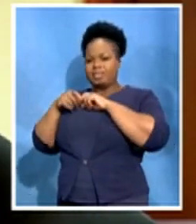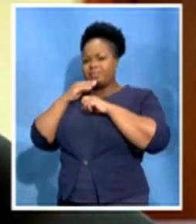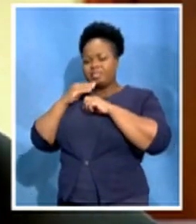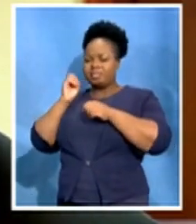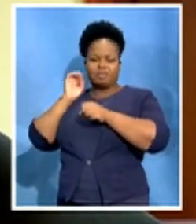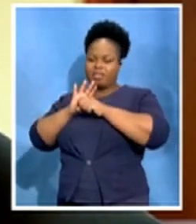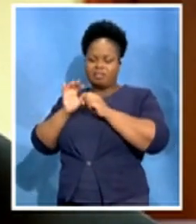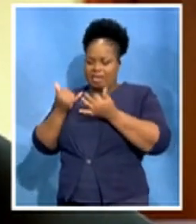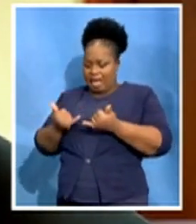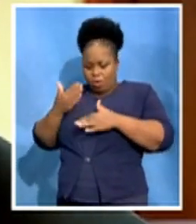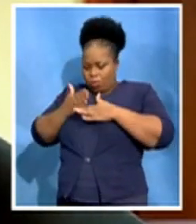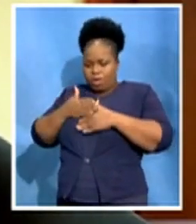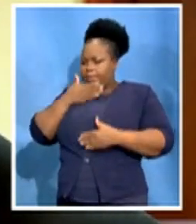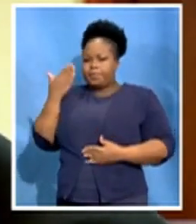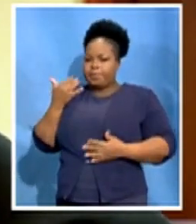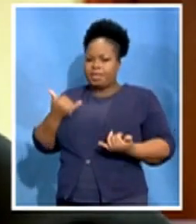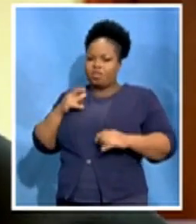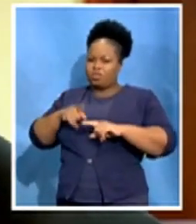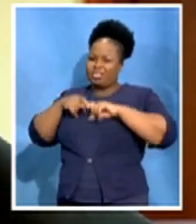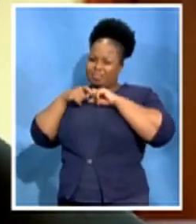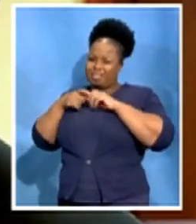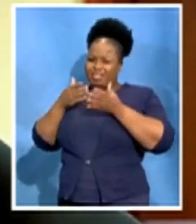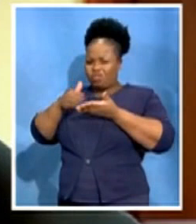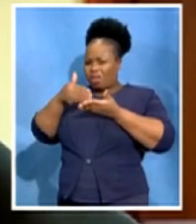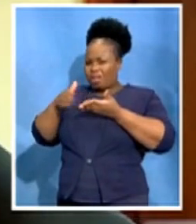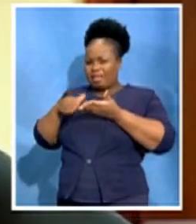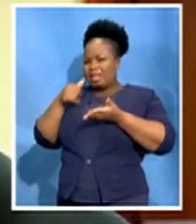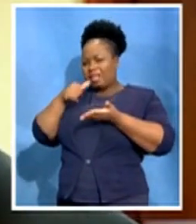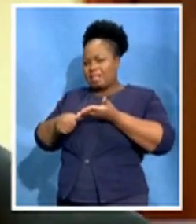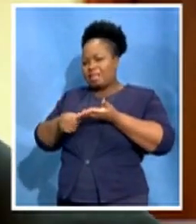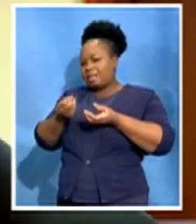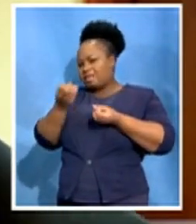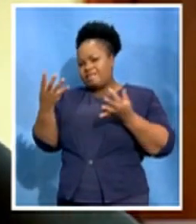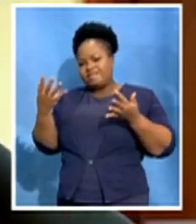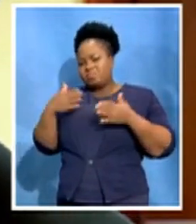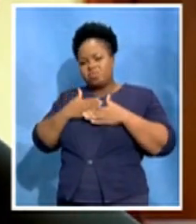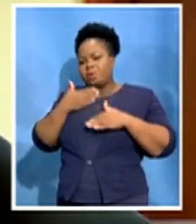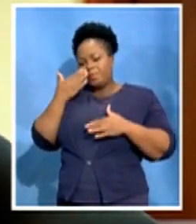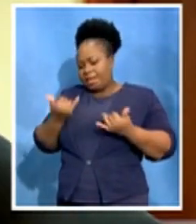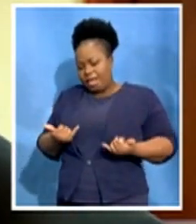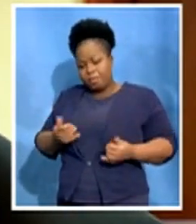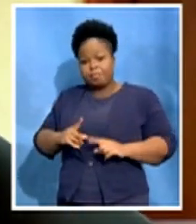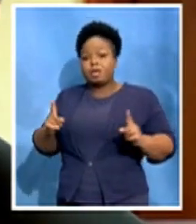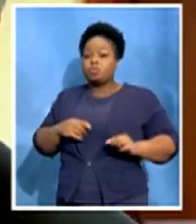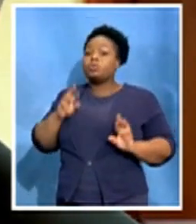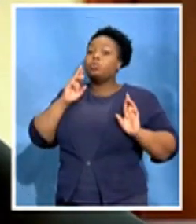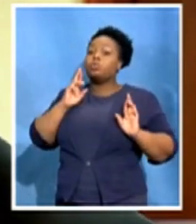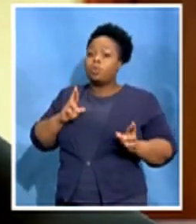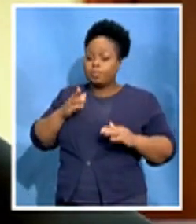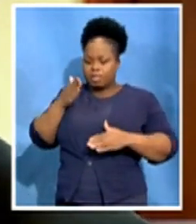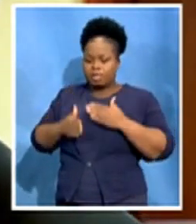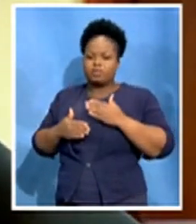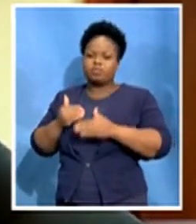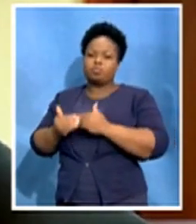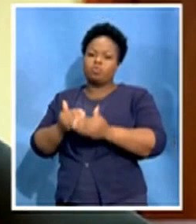But as I said, at the end of that process, we hope that we can persuade the SABC otherwise to not proceed